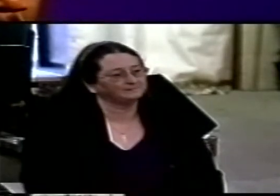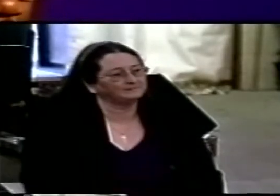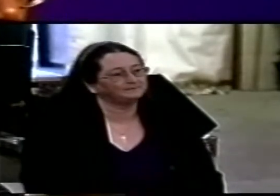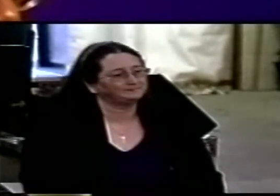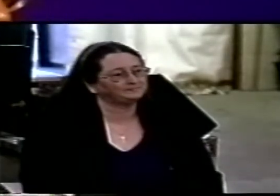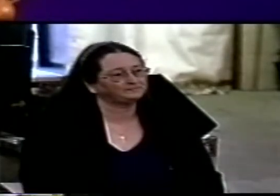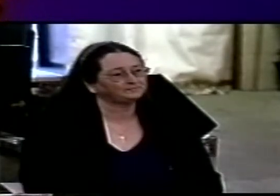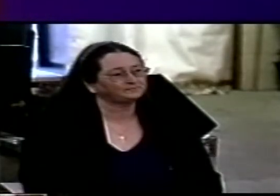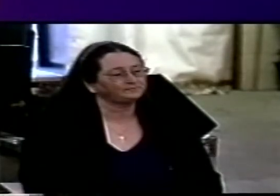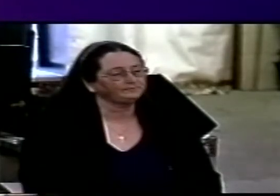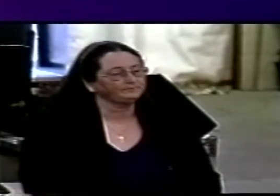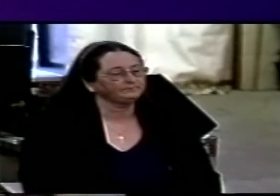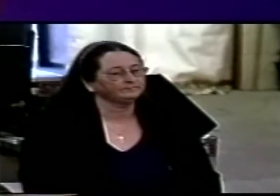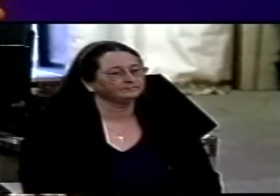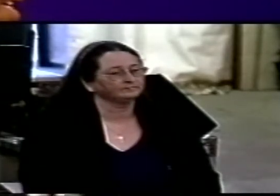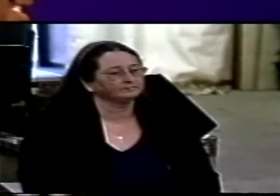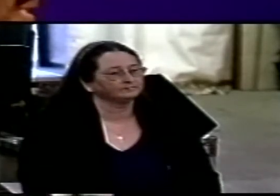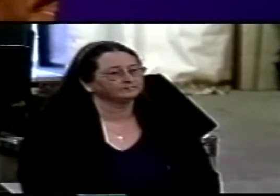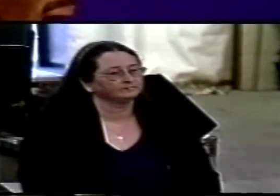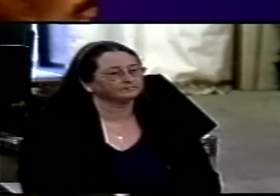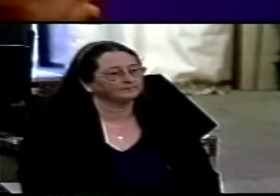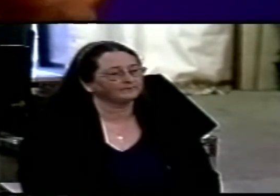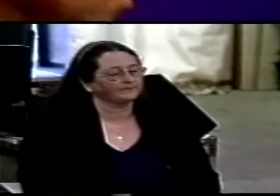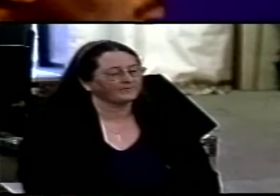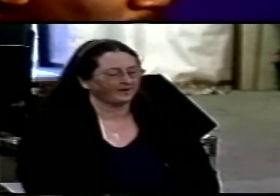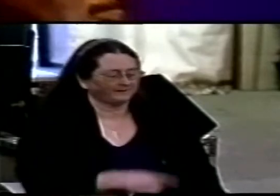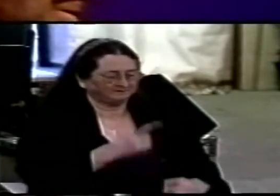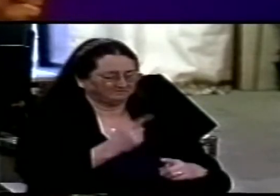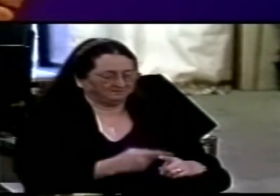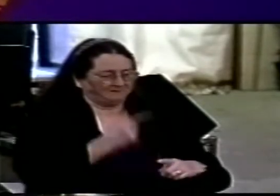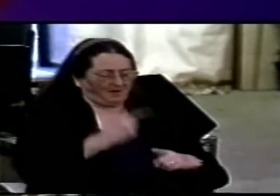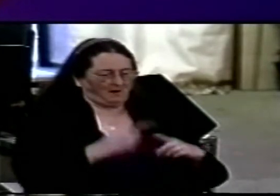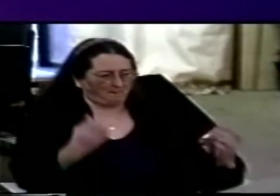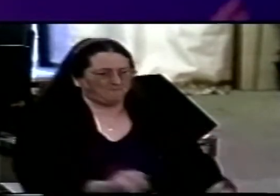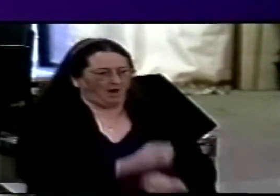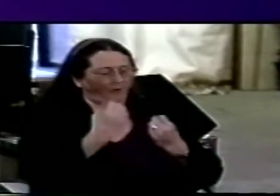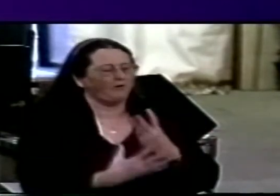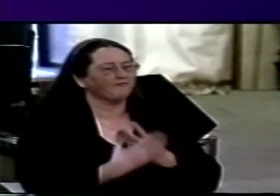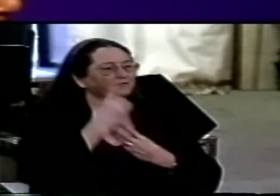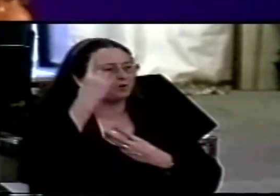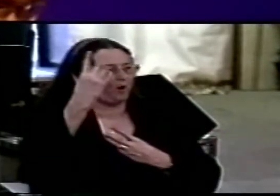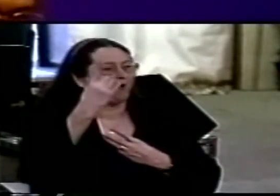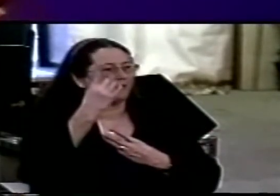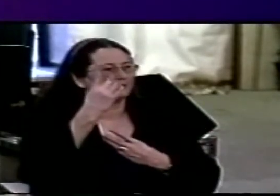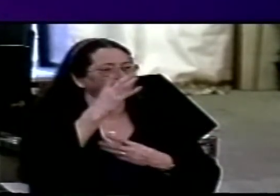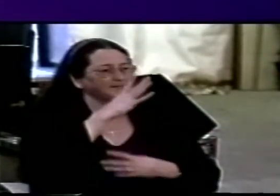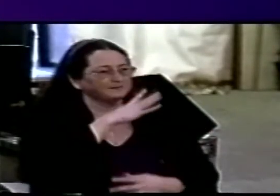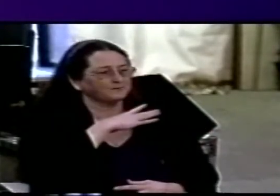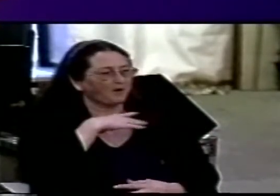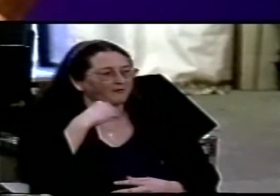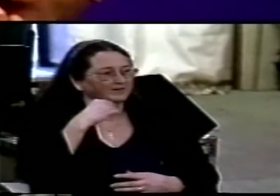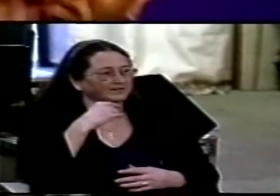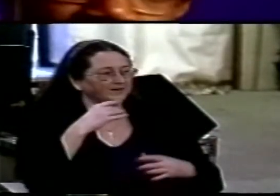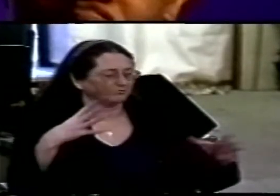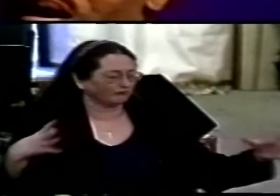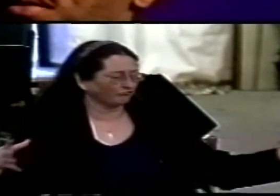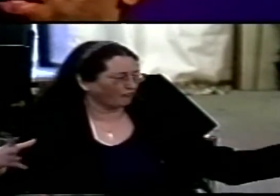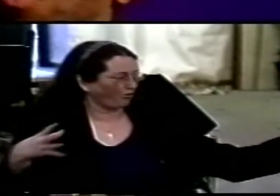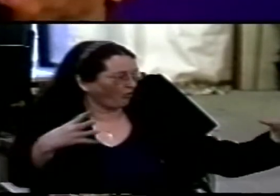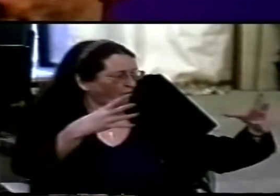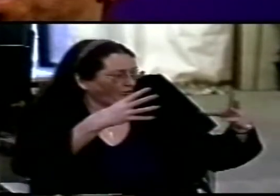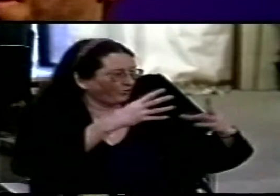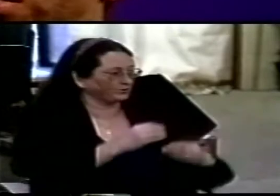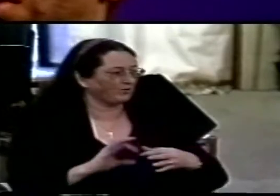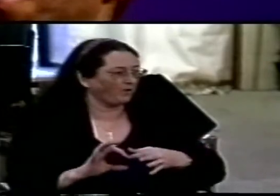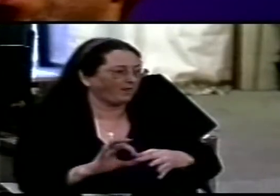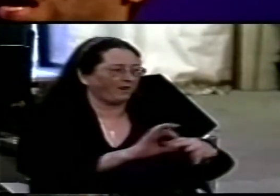because there is something about the immediacy of the power of God which draws us together and puts everything else